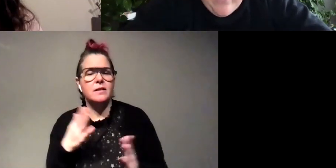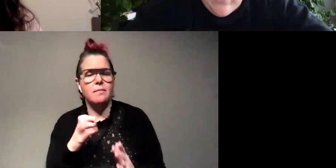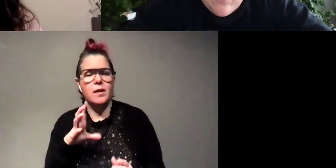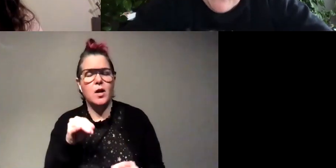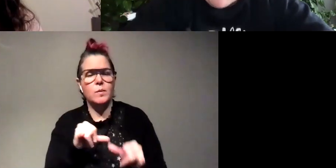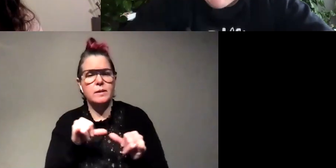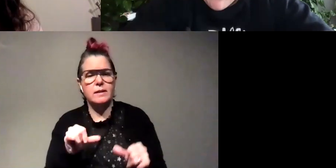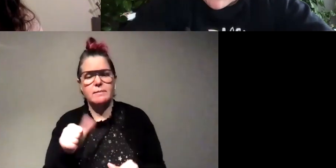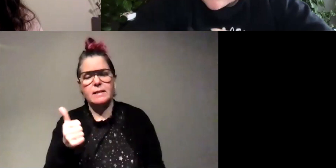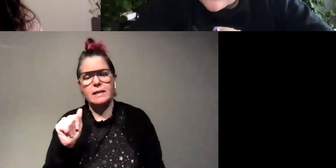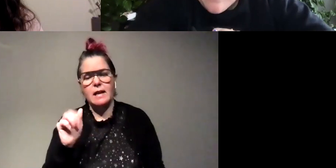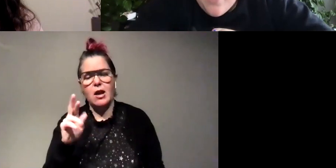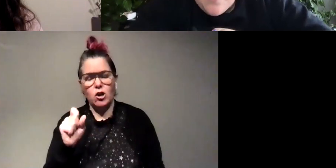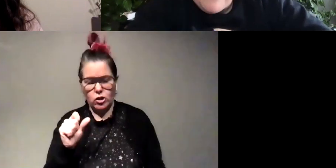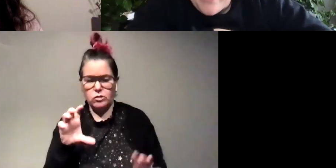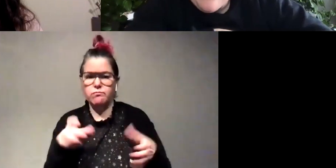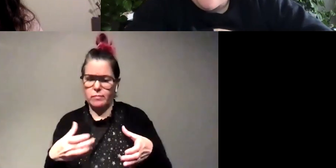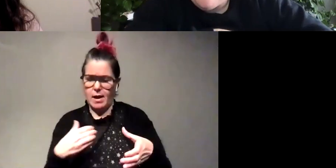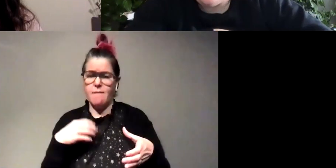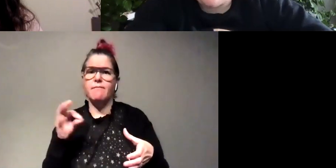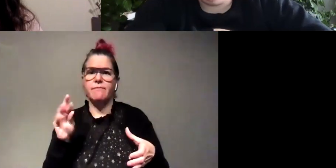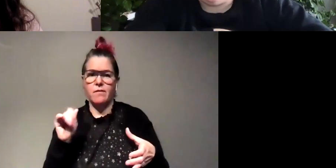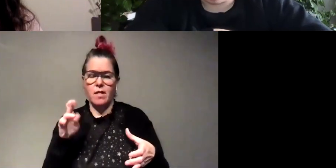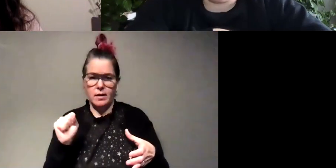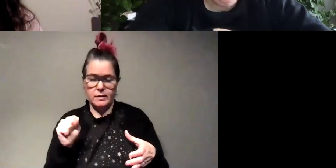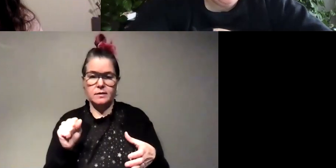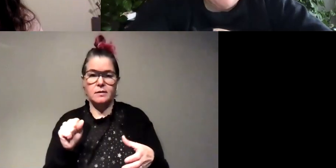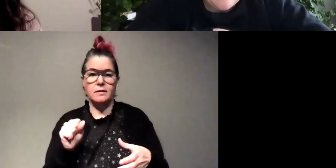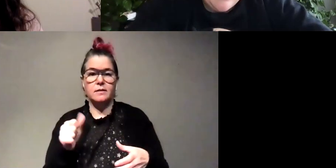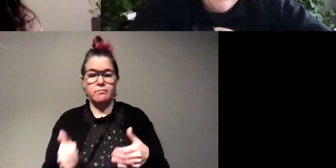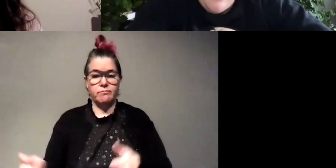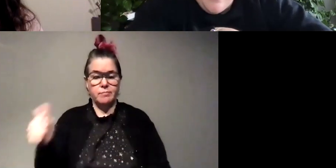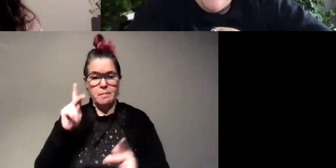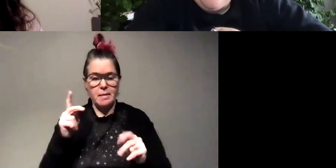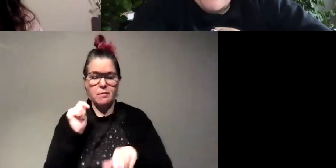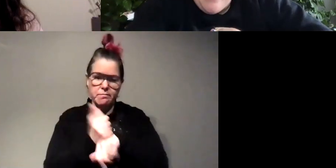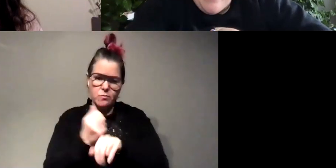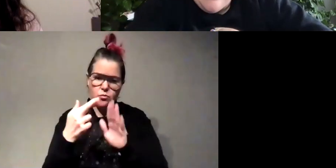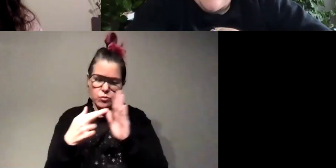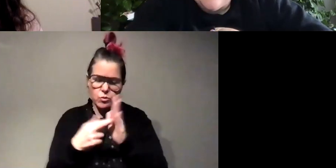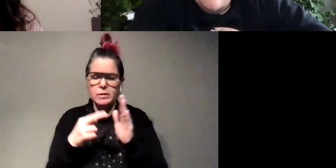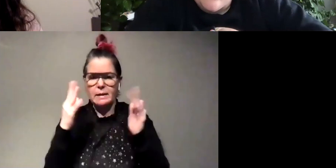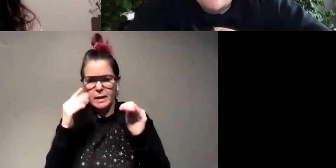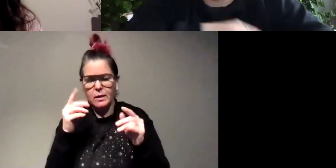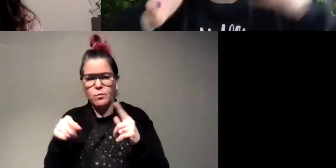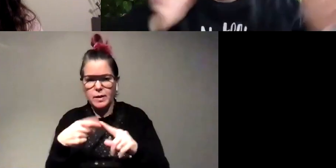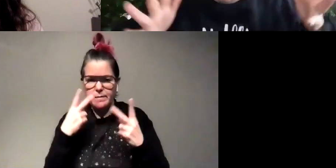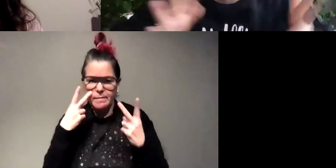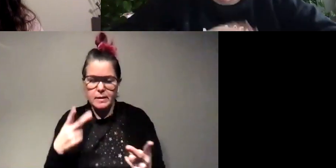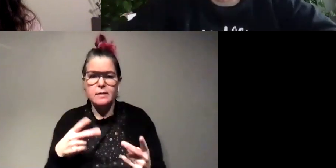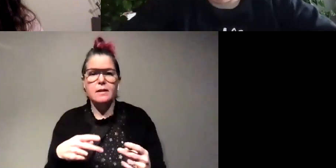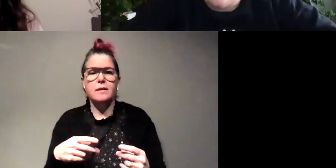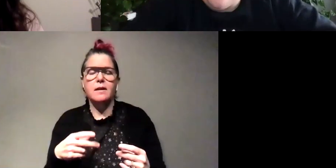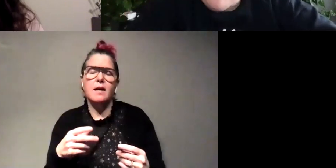10 acres where there are fireflies um and the authorities have defined rules to visit um and so and there's a lot of